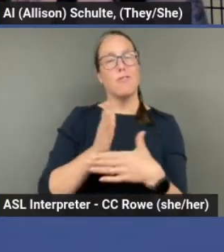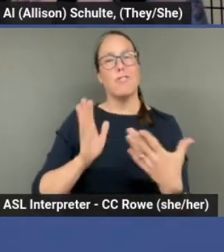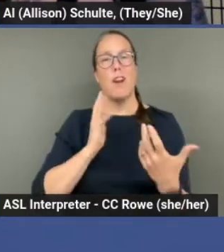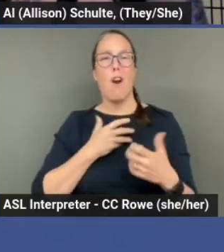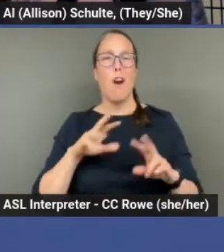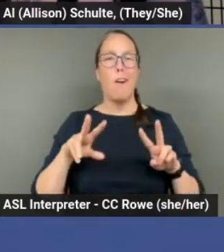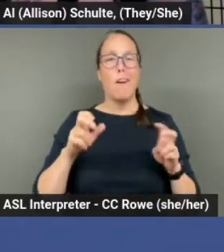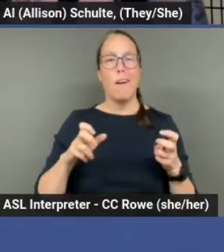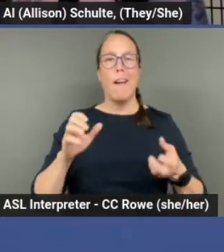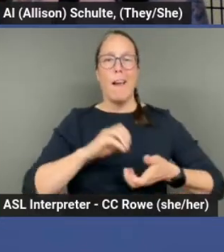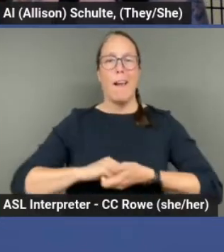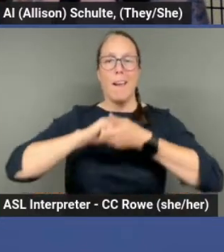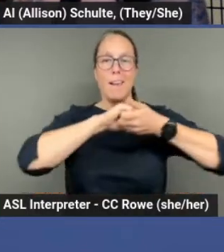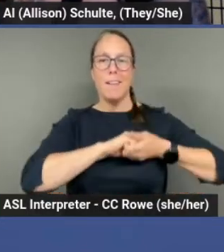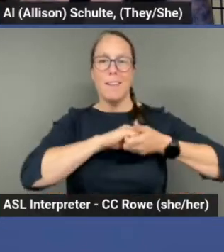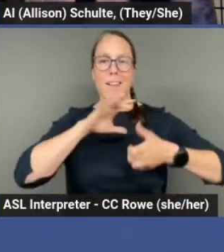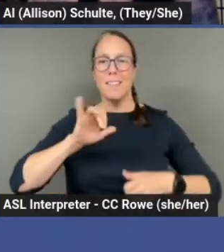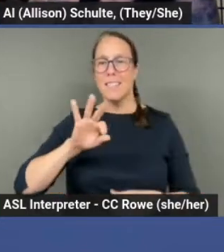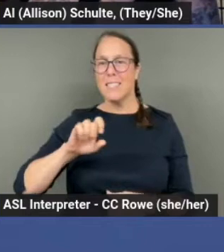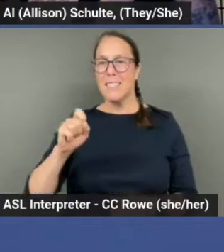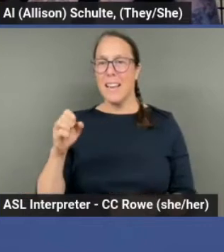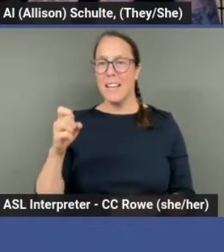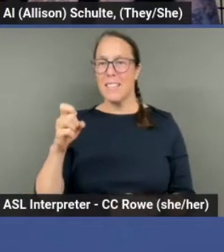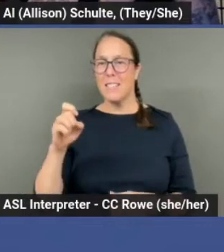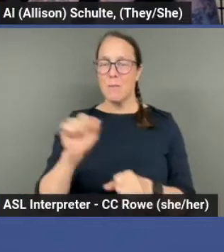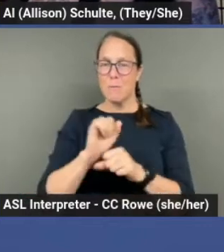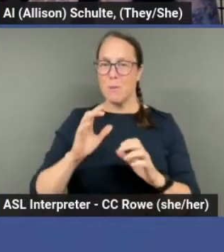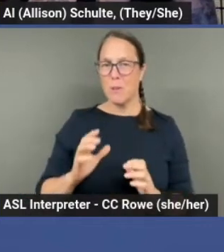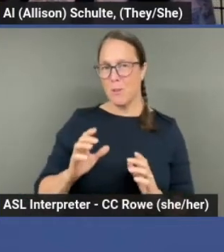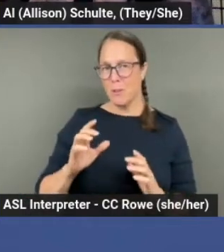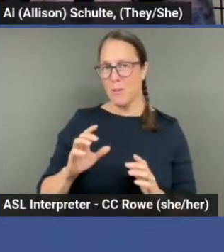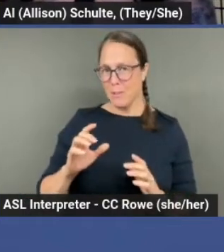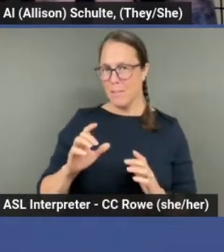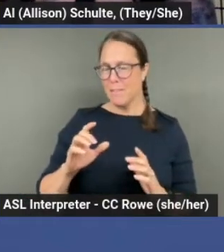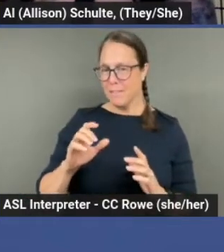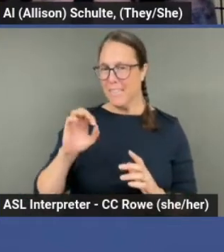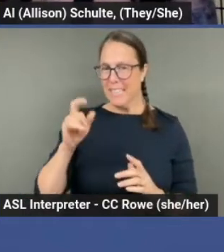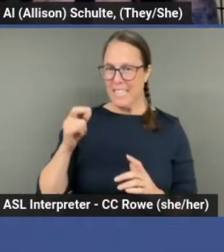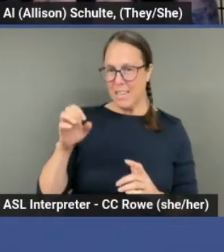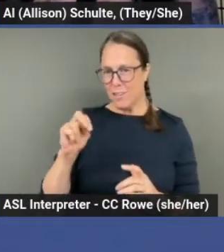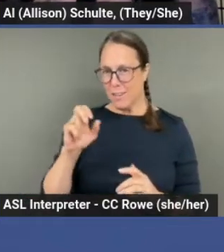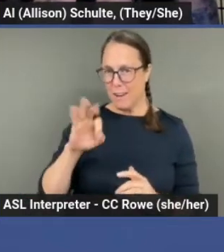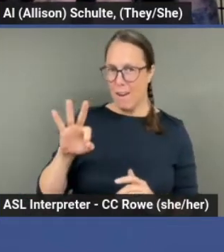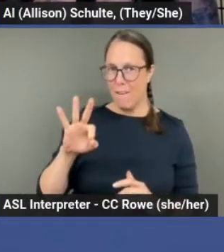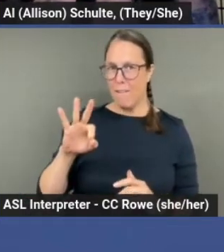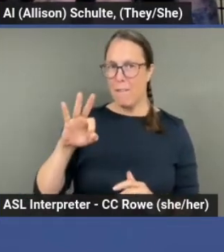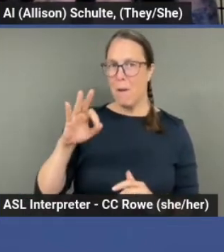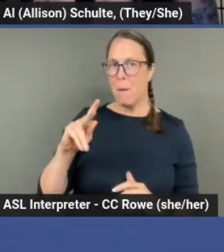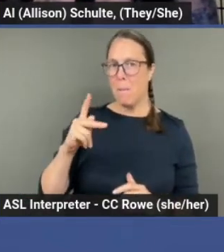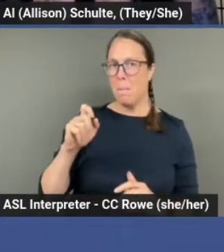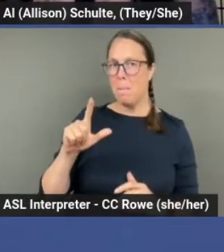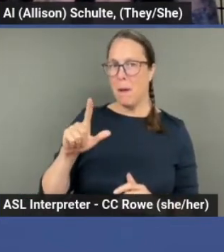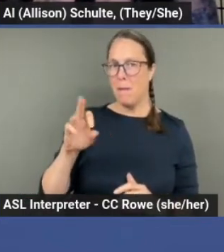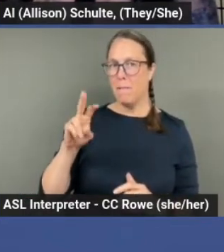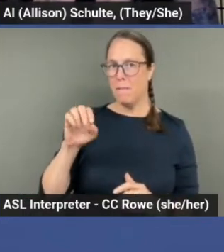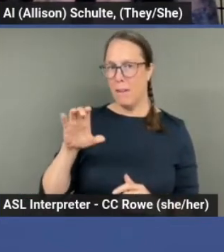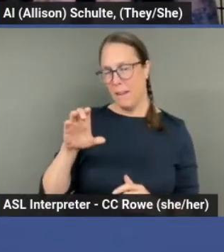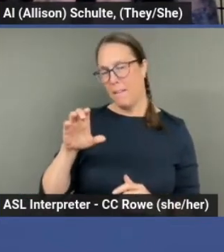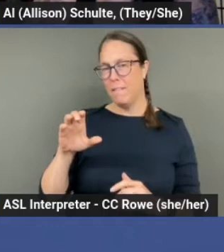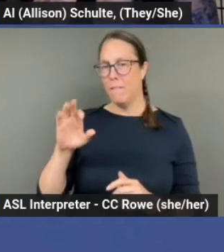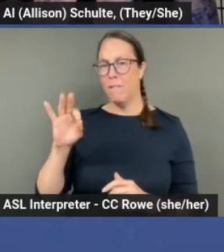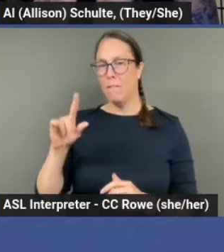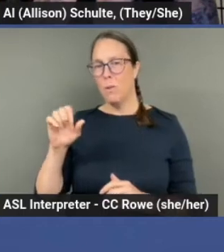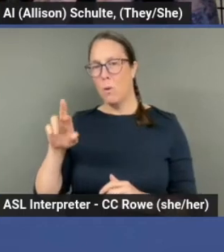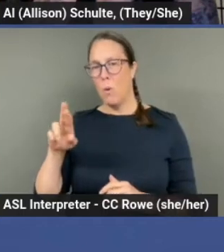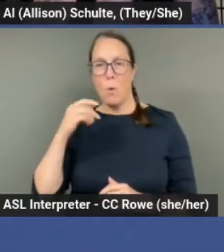of sex workers edition of Pelvic Floor 4, and how to use it, and a little bit about why we created it.